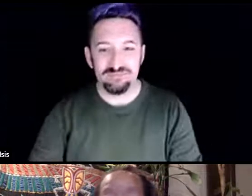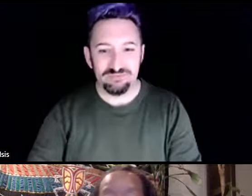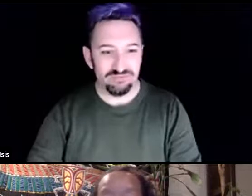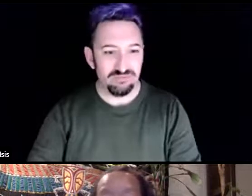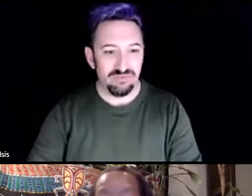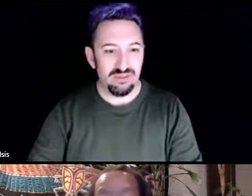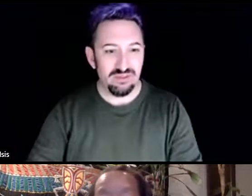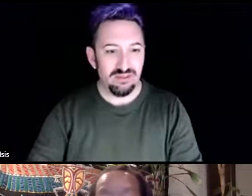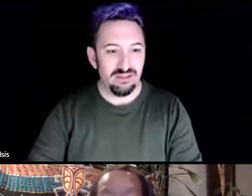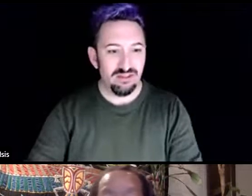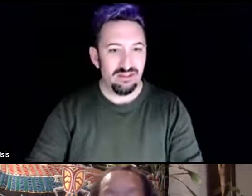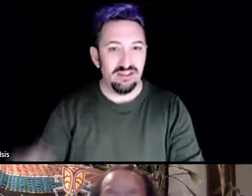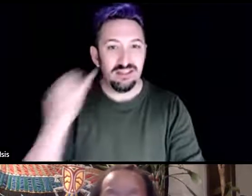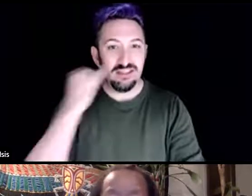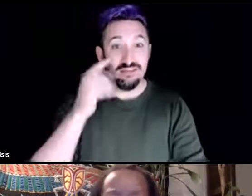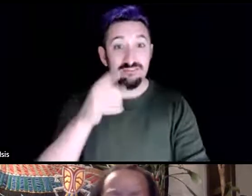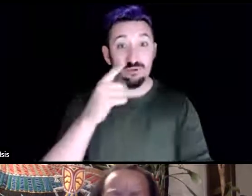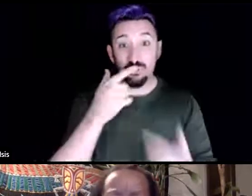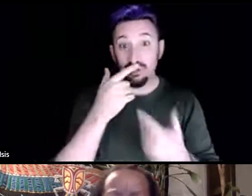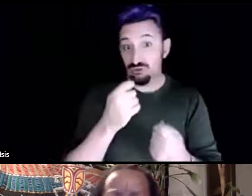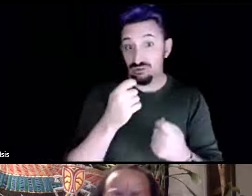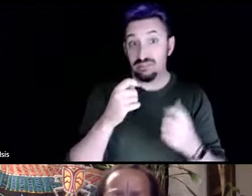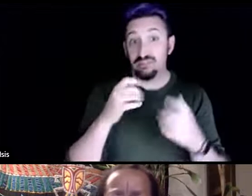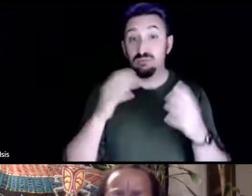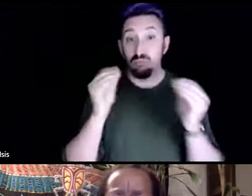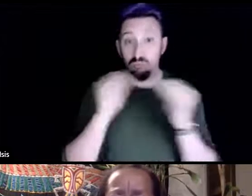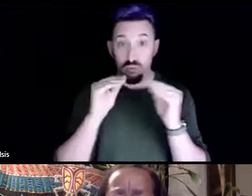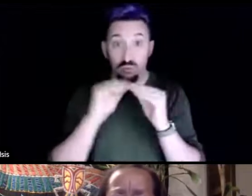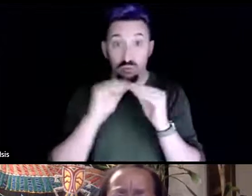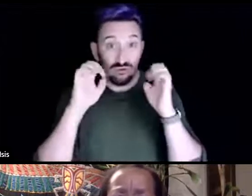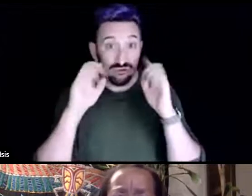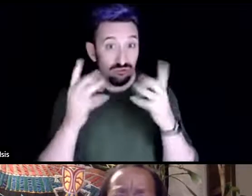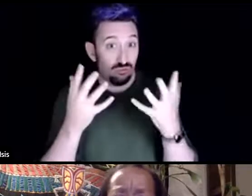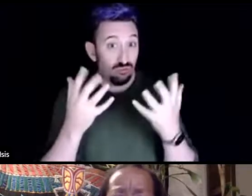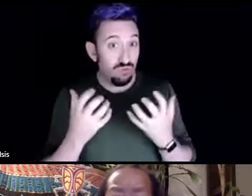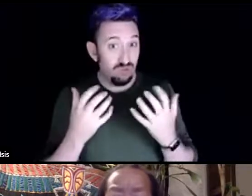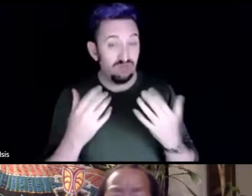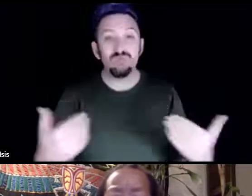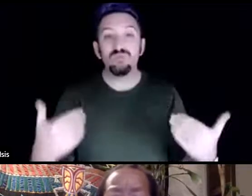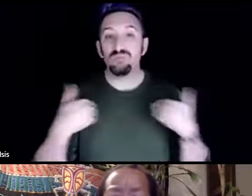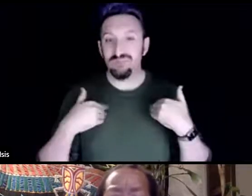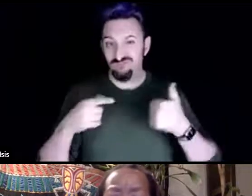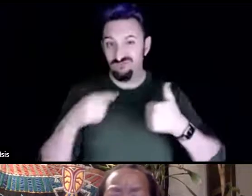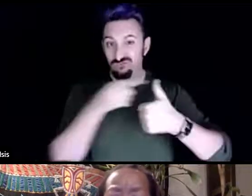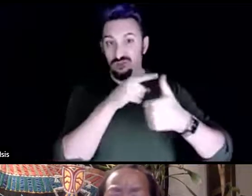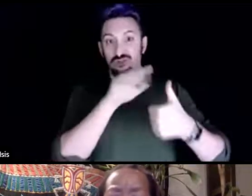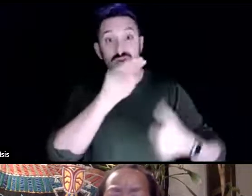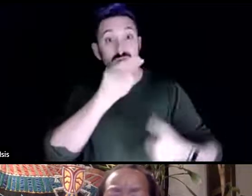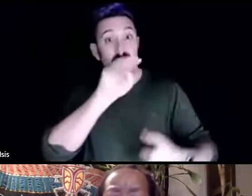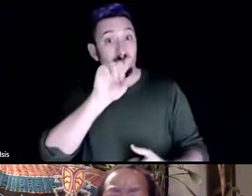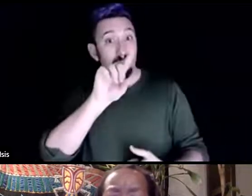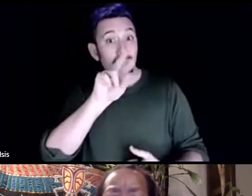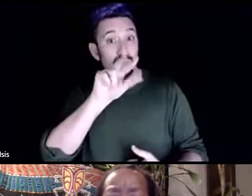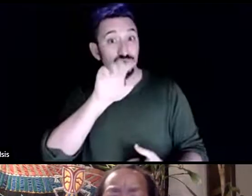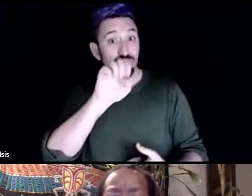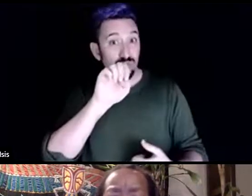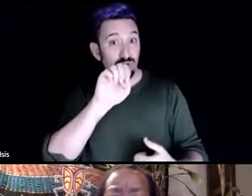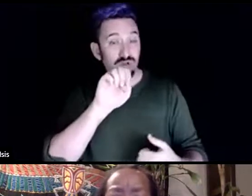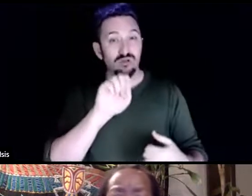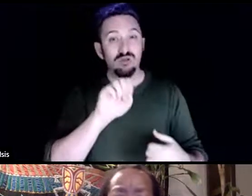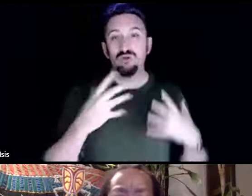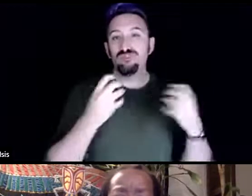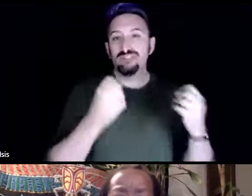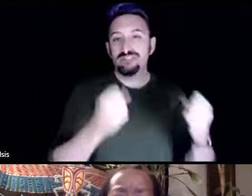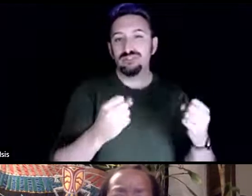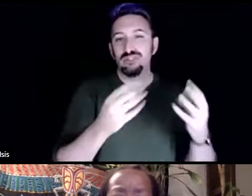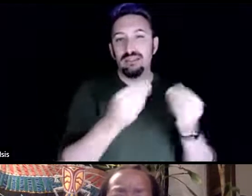your education further we do have a first module of our resilient land design program that's starting in just